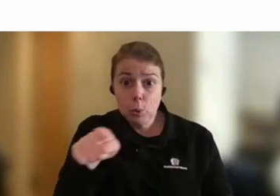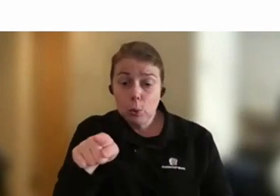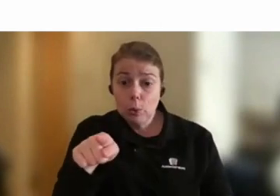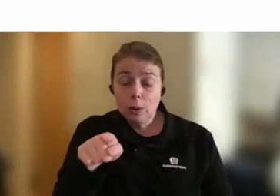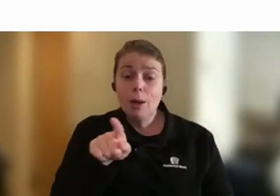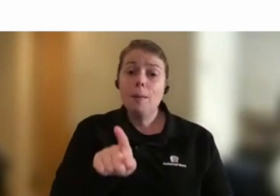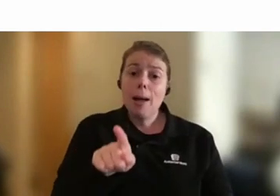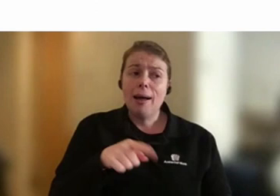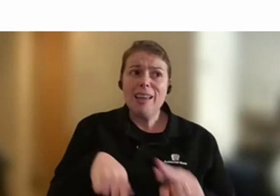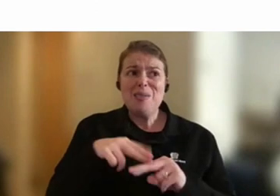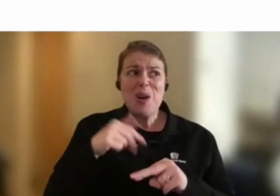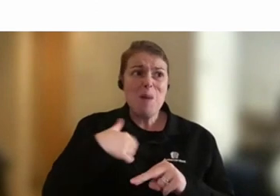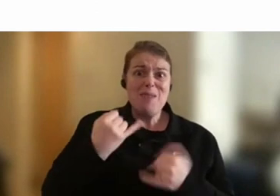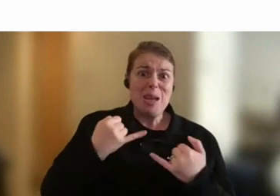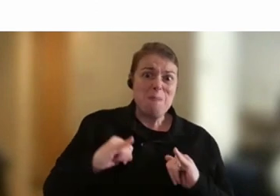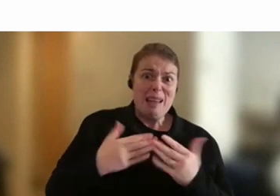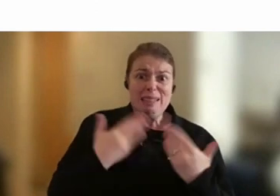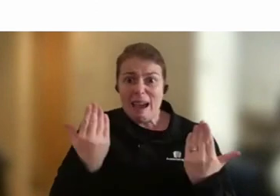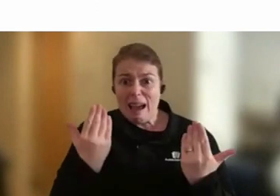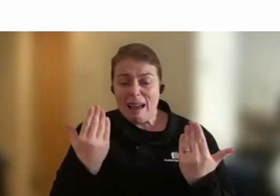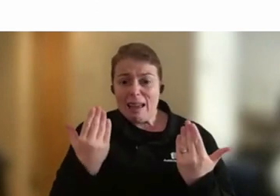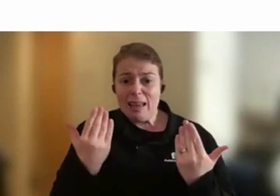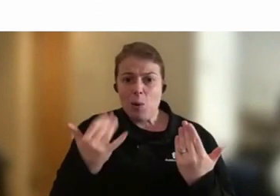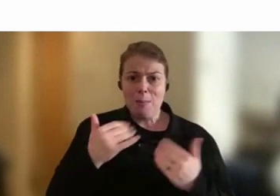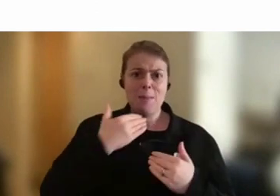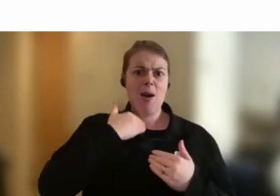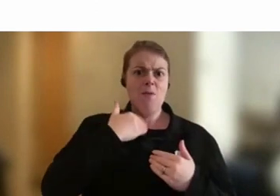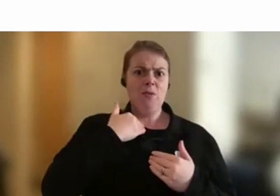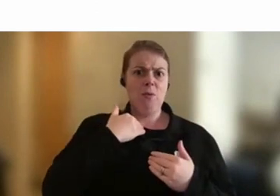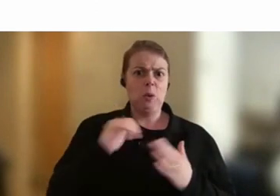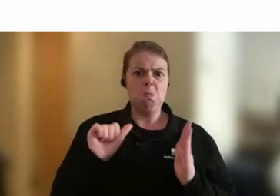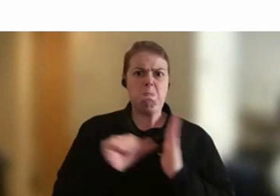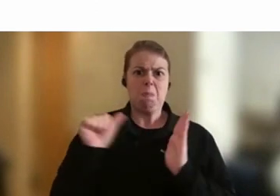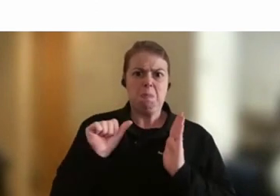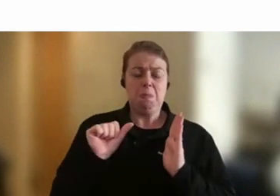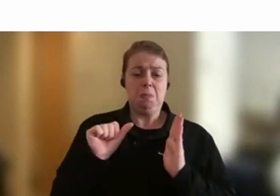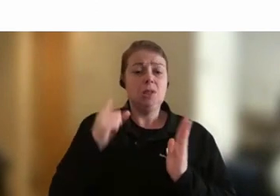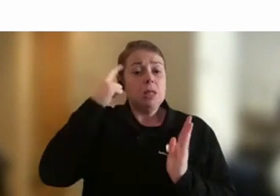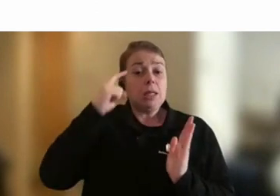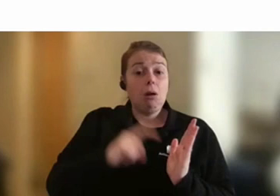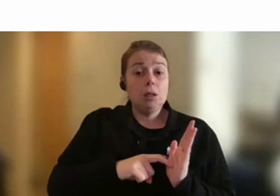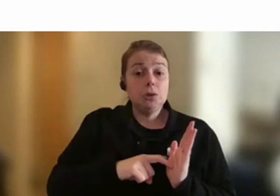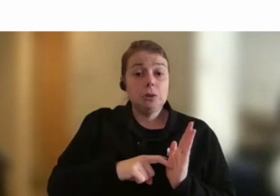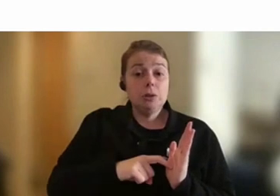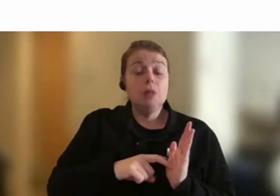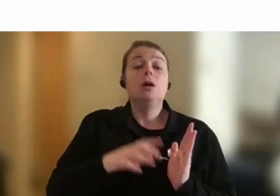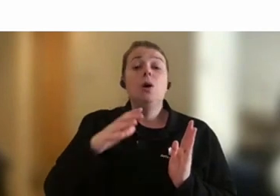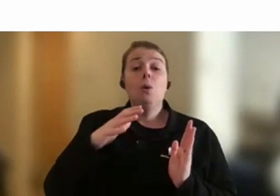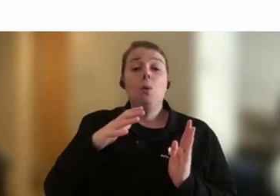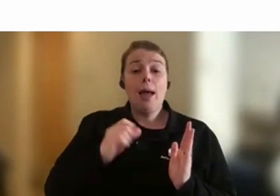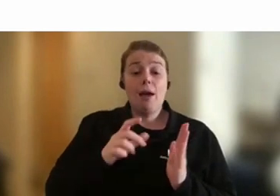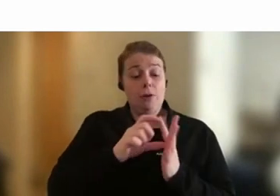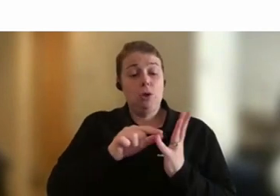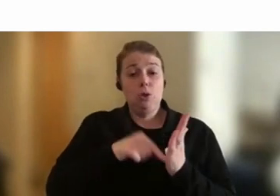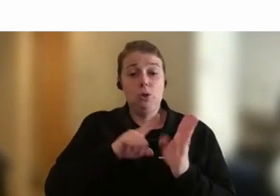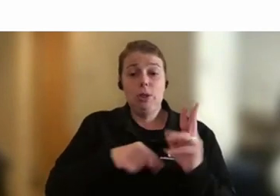having a bit of a bad day, or I might have that tone of voice, just acknowledge it. All right, we've all got a duty of care to each other. So yeah,